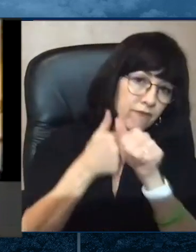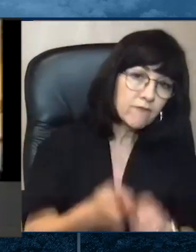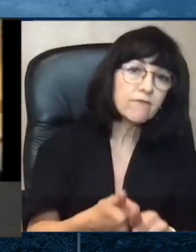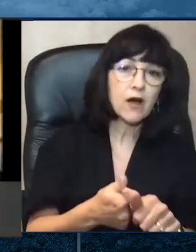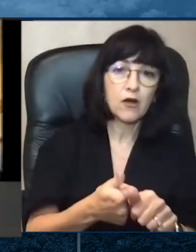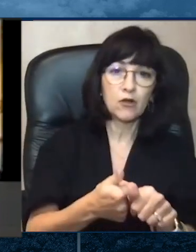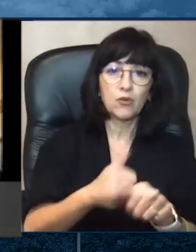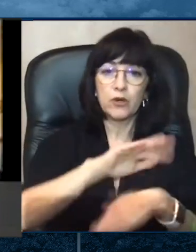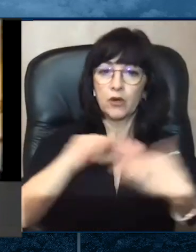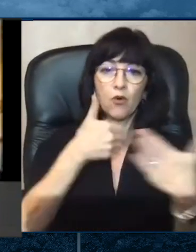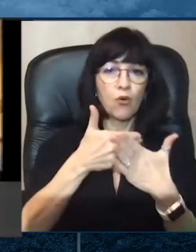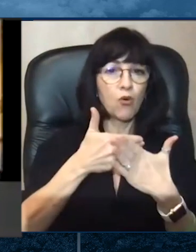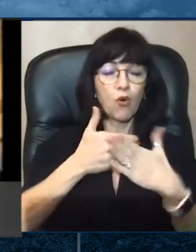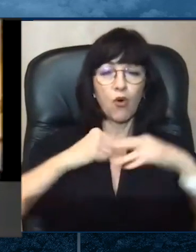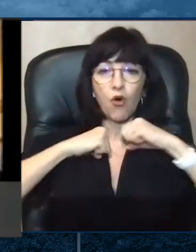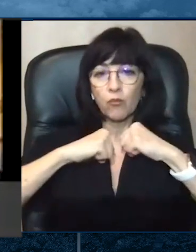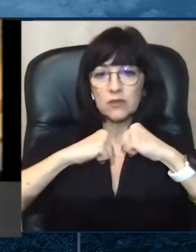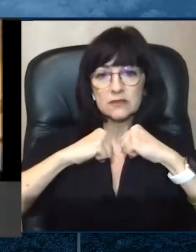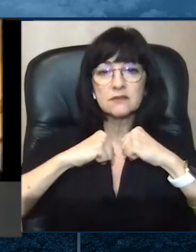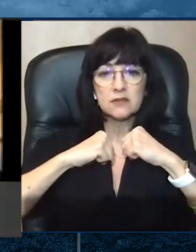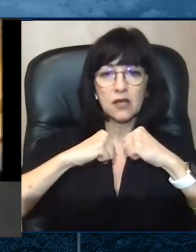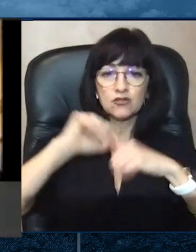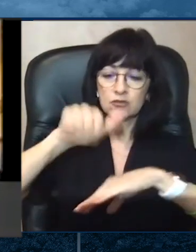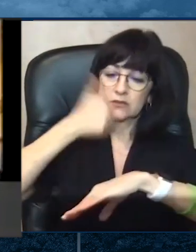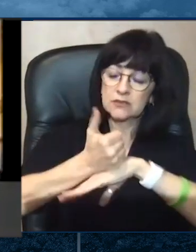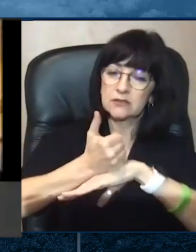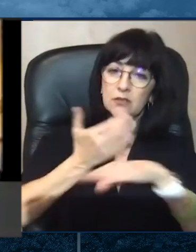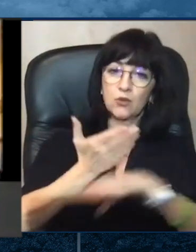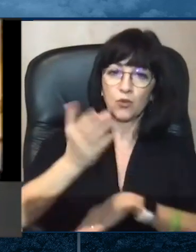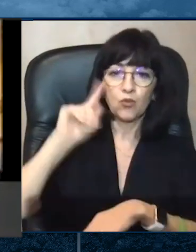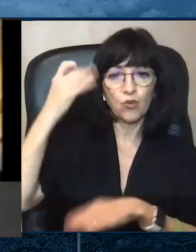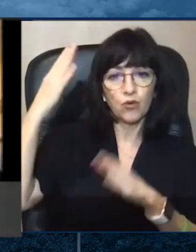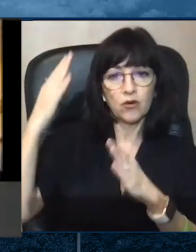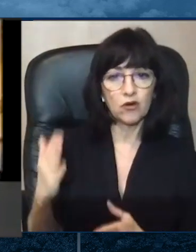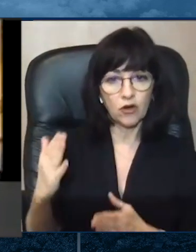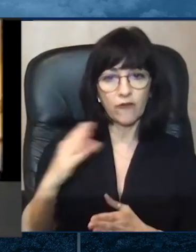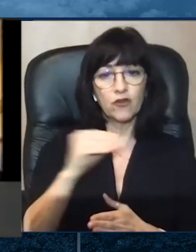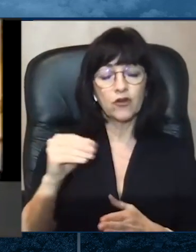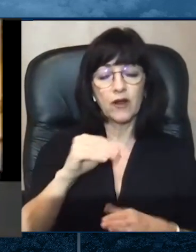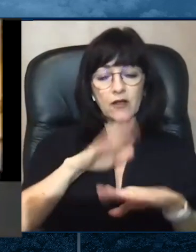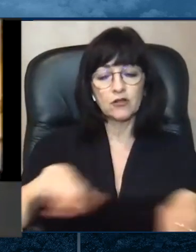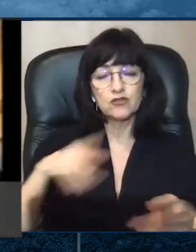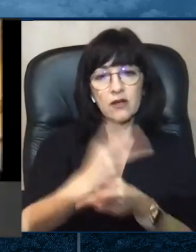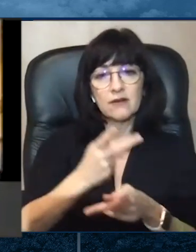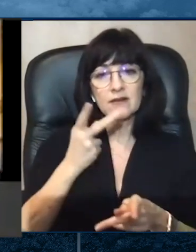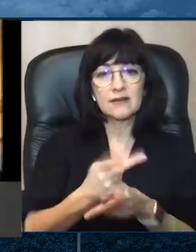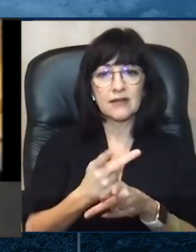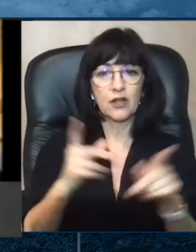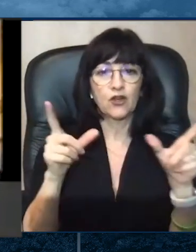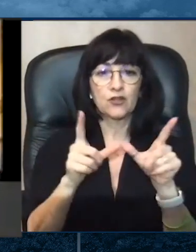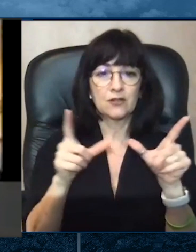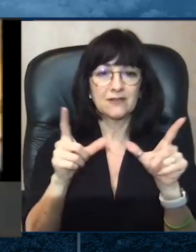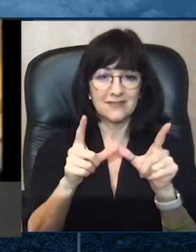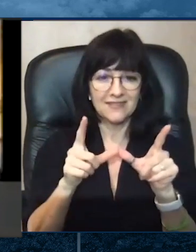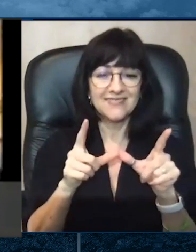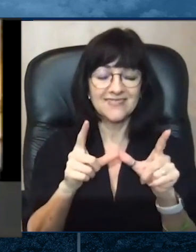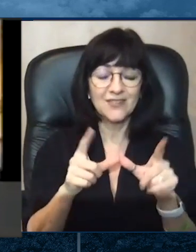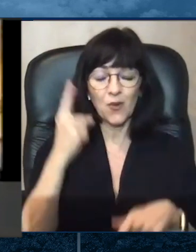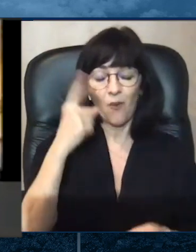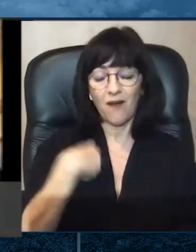by the governor and childcare licensing. One of my staff said it feels like Fort Knox in there.